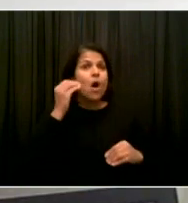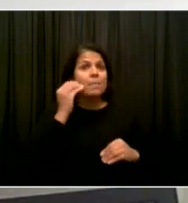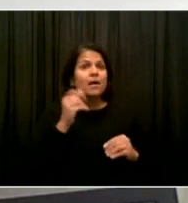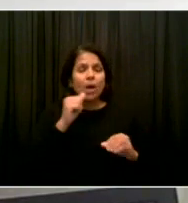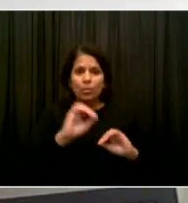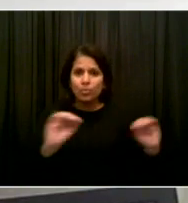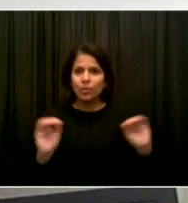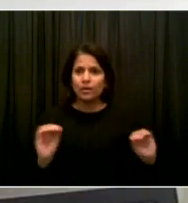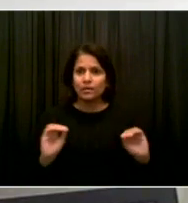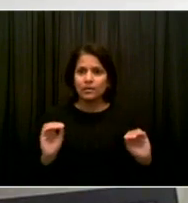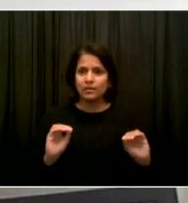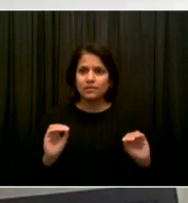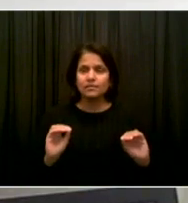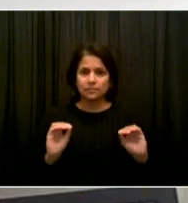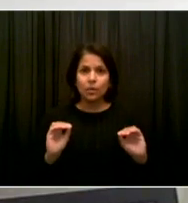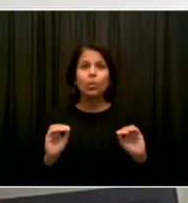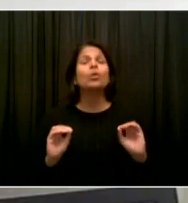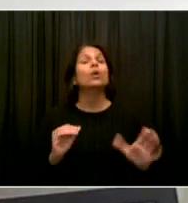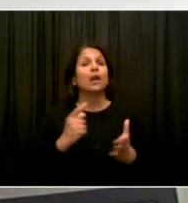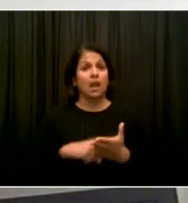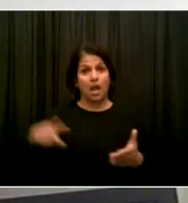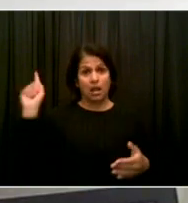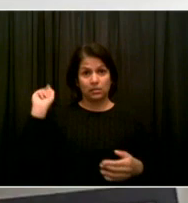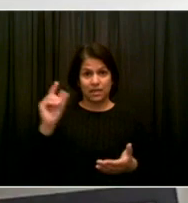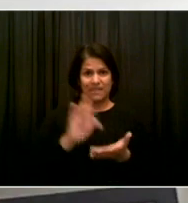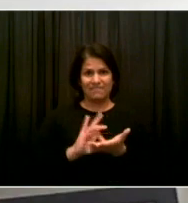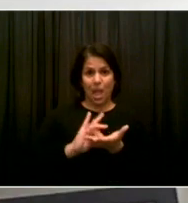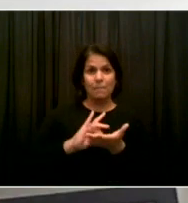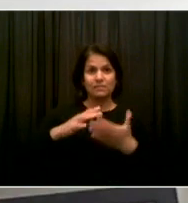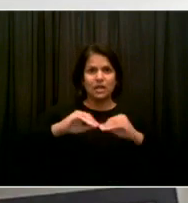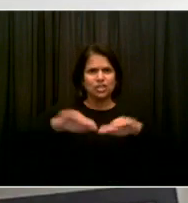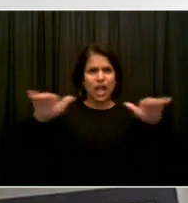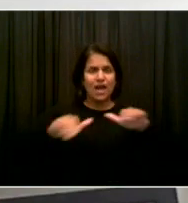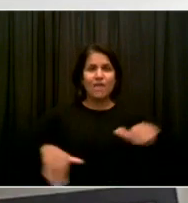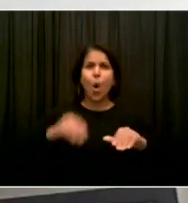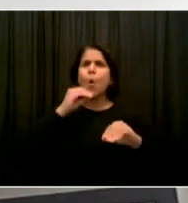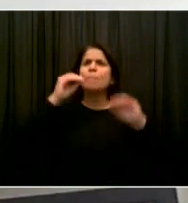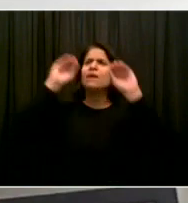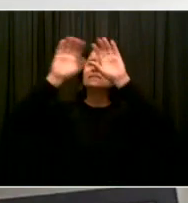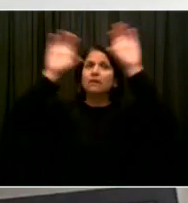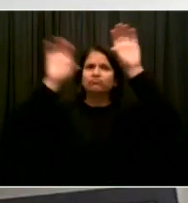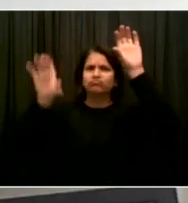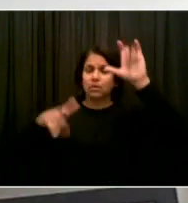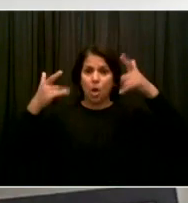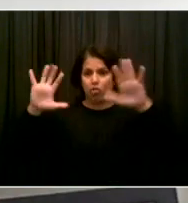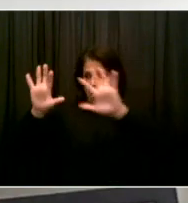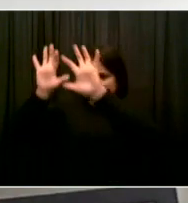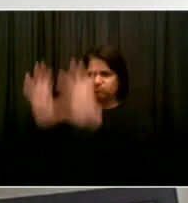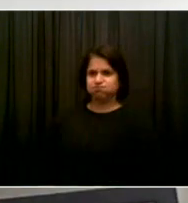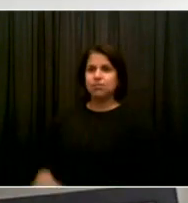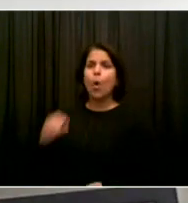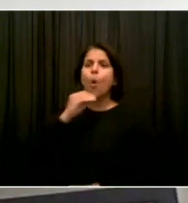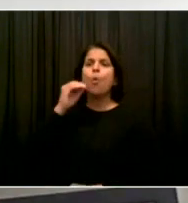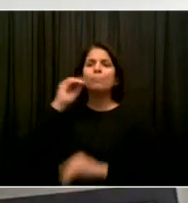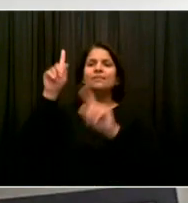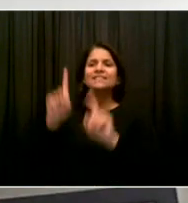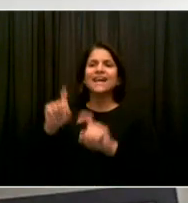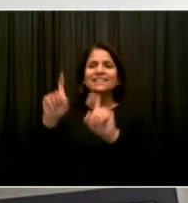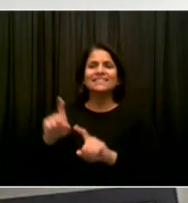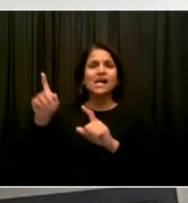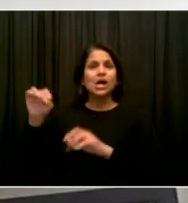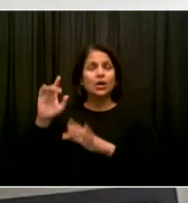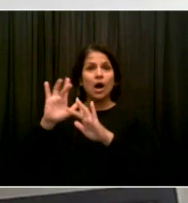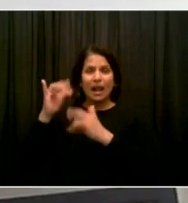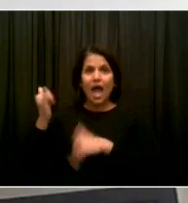week, there were shelves and shelves of home tests, uh, to take care of the demands. When I went by yesterday, there were none. So